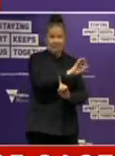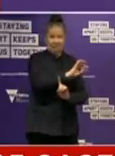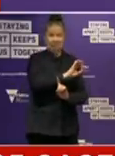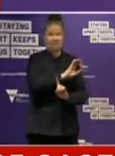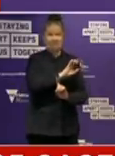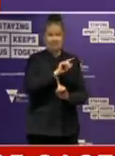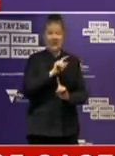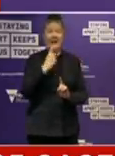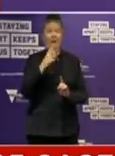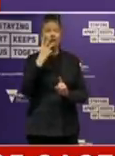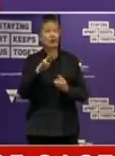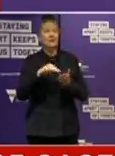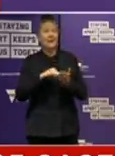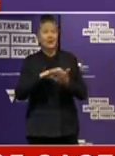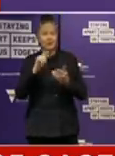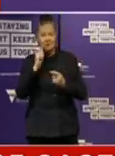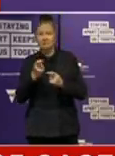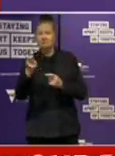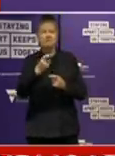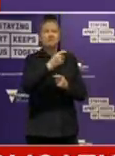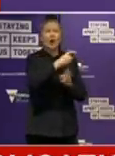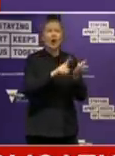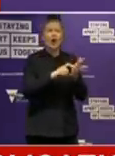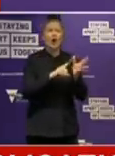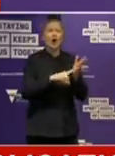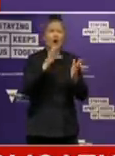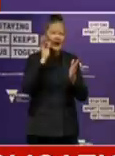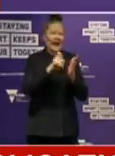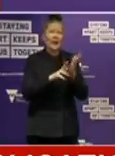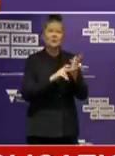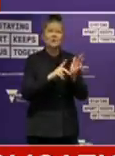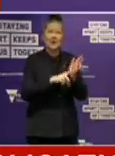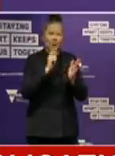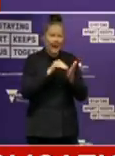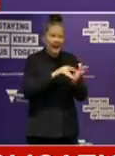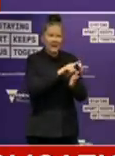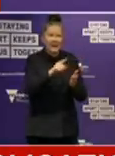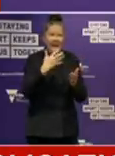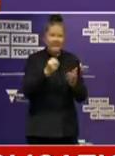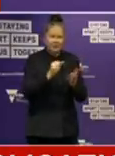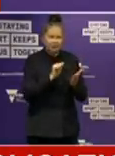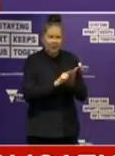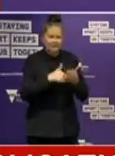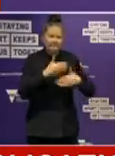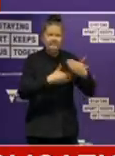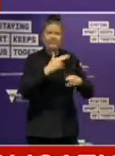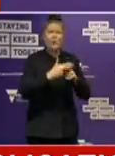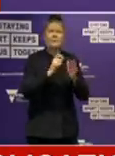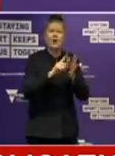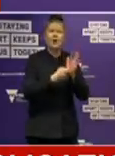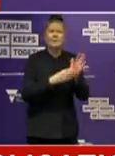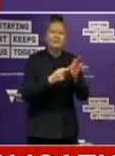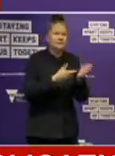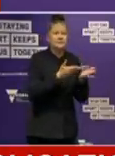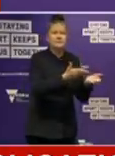to local councils to help them implement the streamlined permit enforcement and monitoring processes that will be